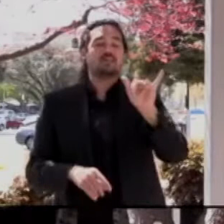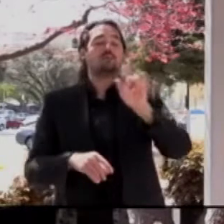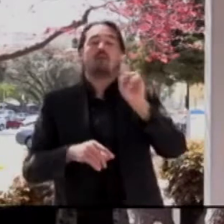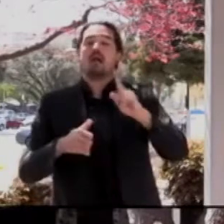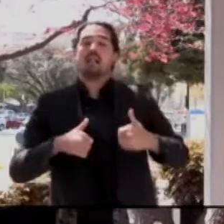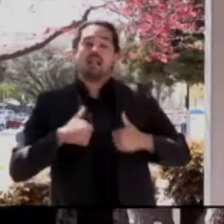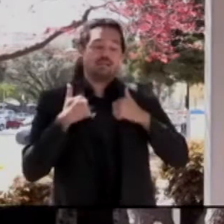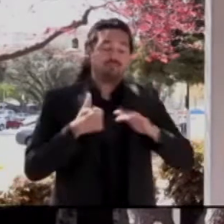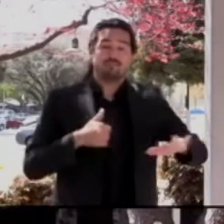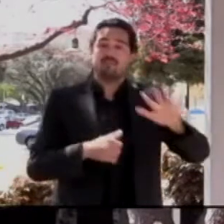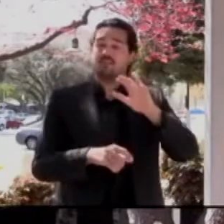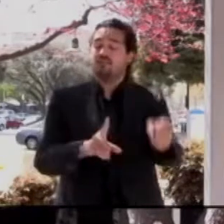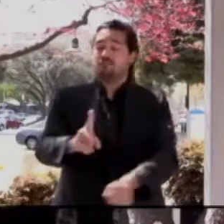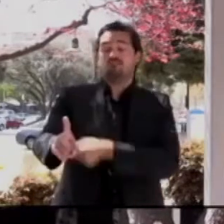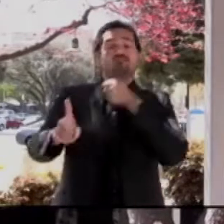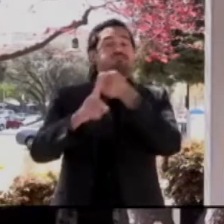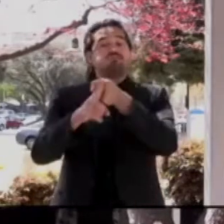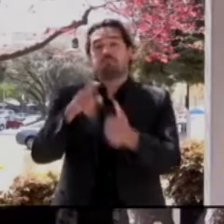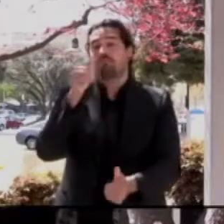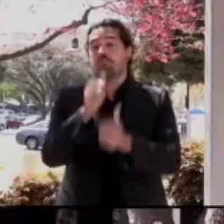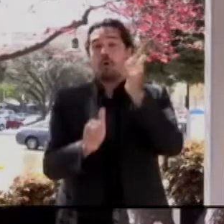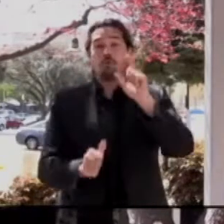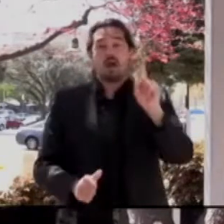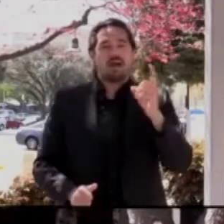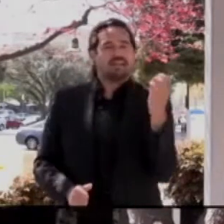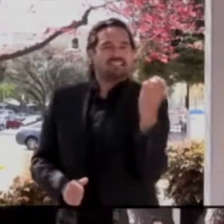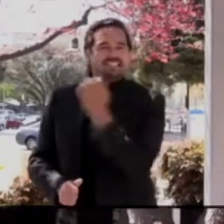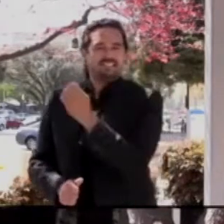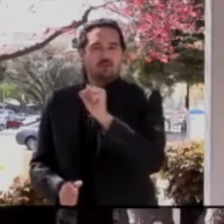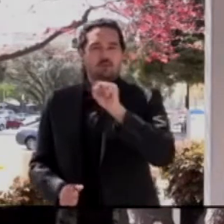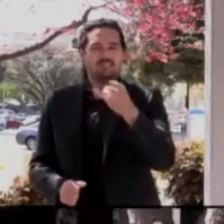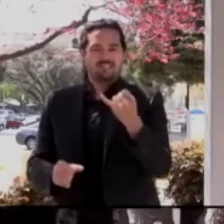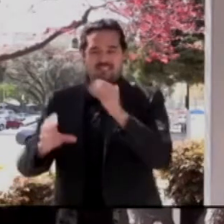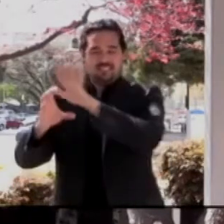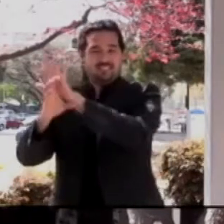as our Latinx community and our African-American ancestry communities.